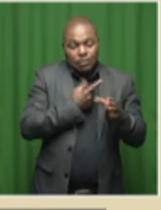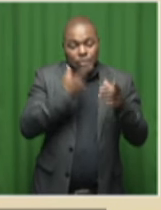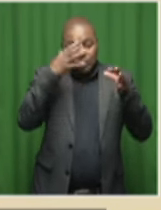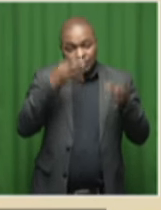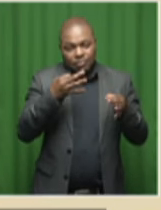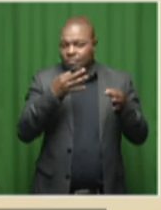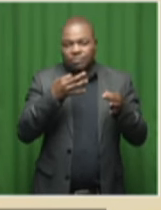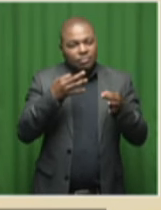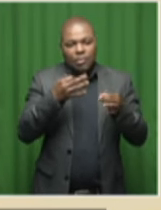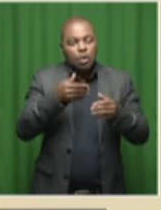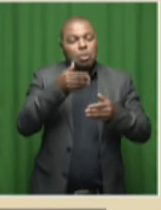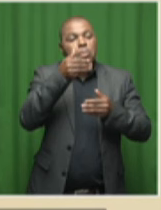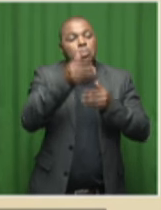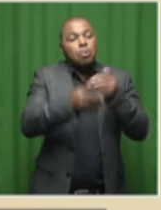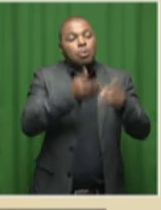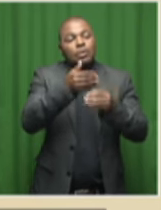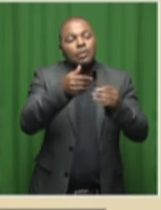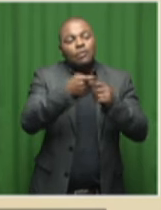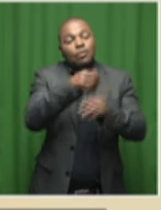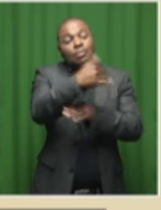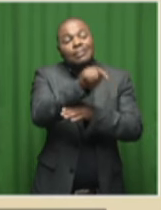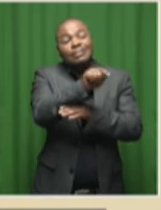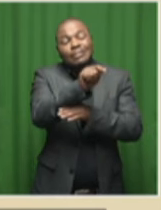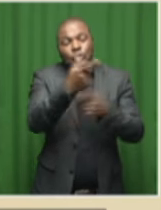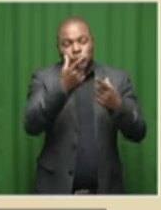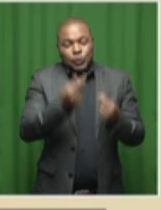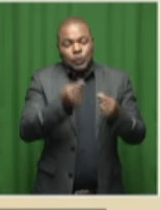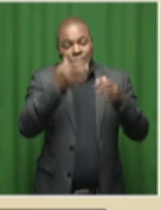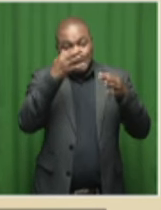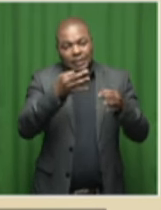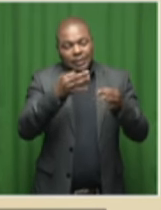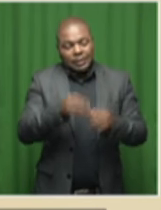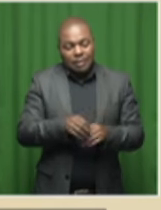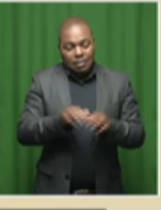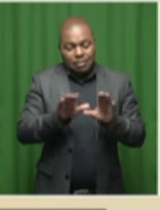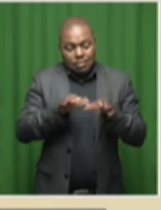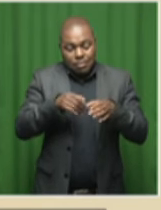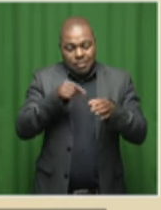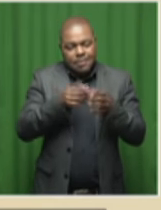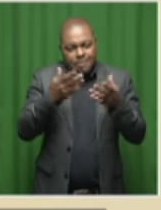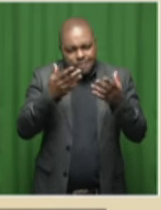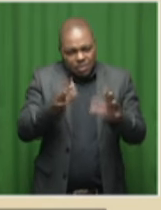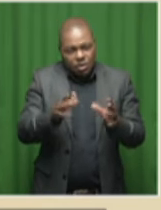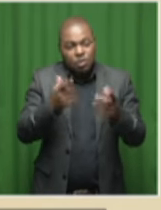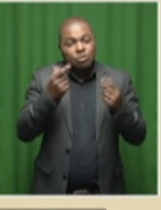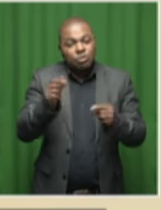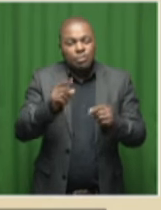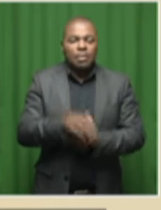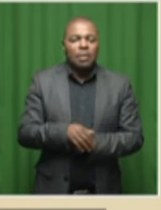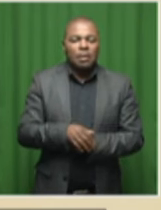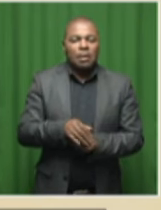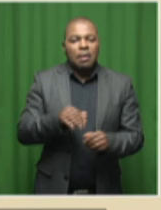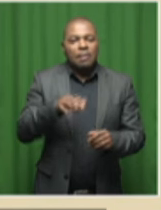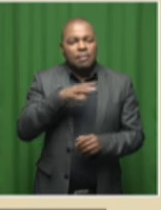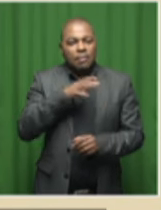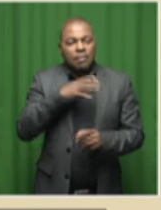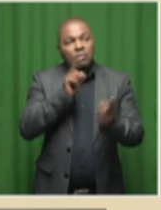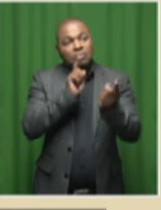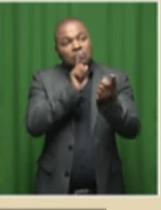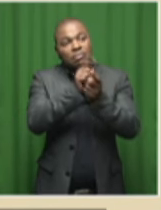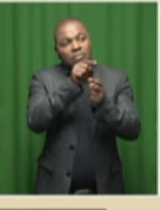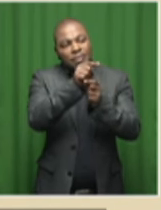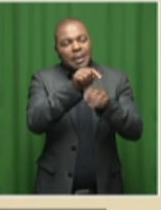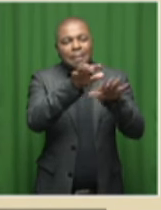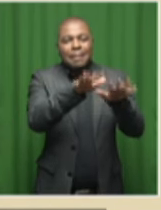it's done by processes outside of the institution. So what the institution has done in this respect is you need to approach Parliament.